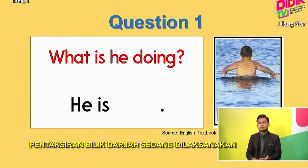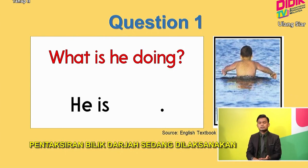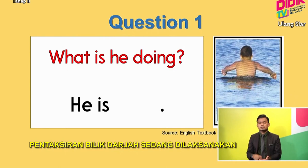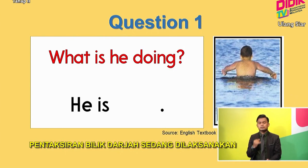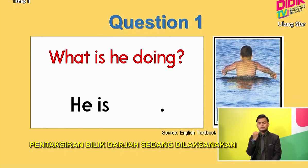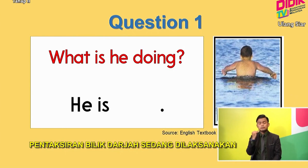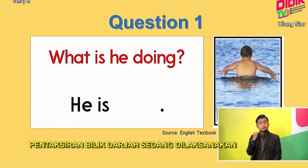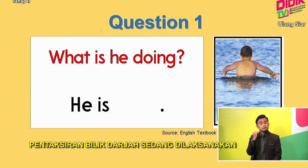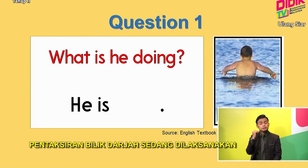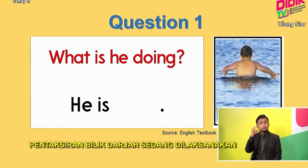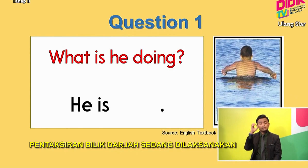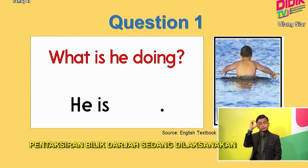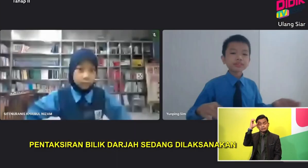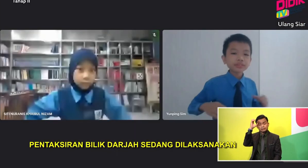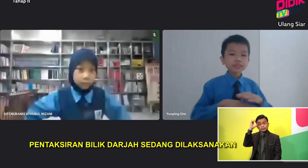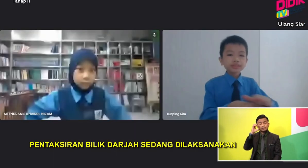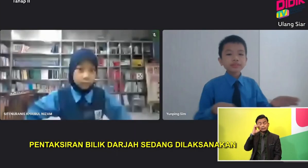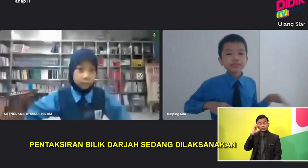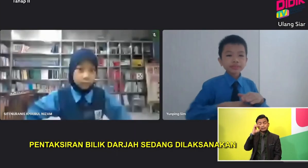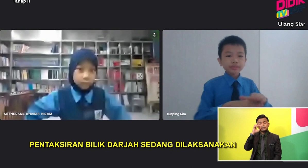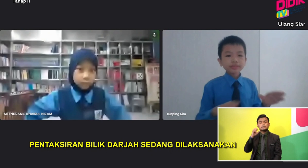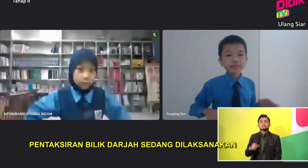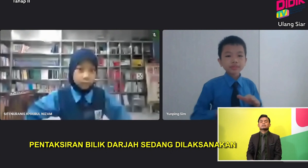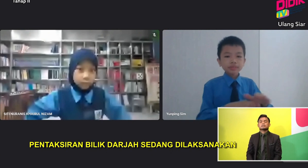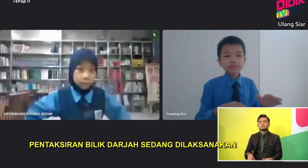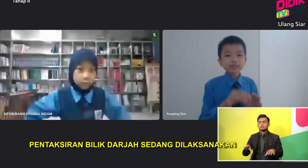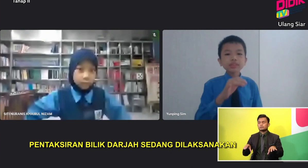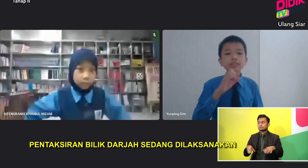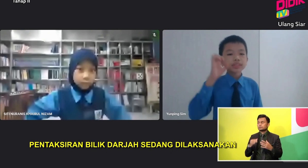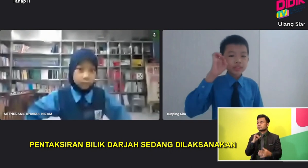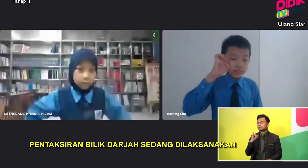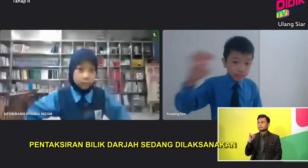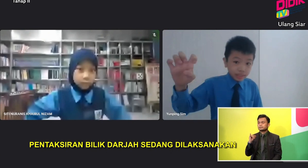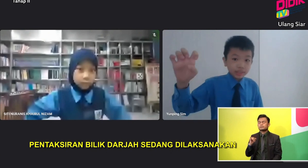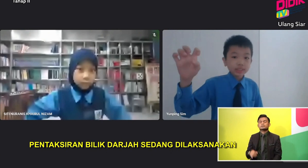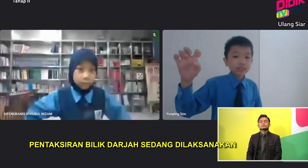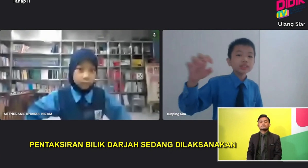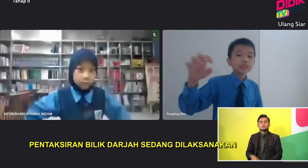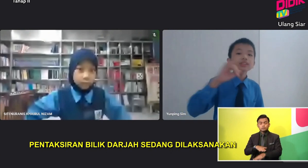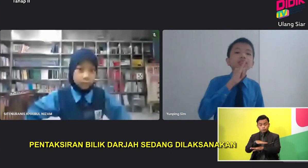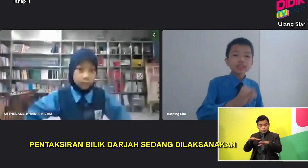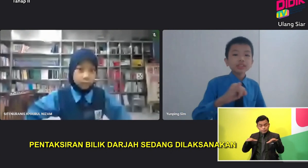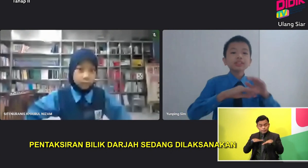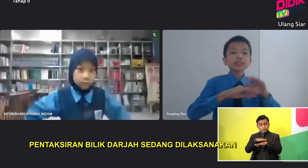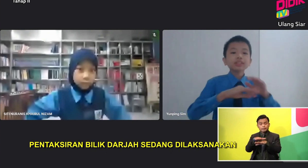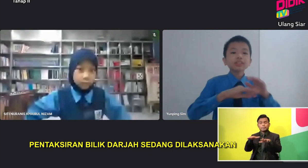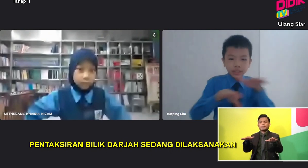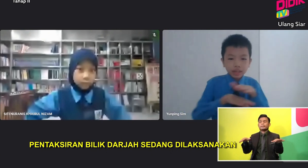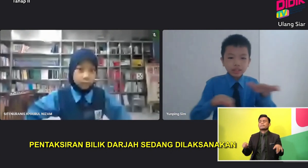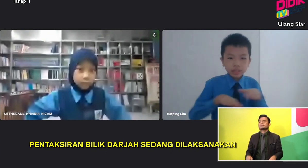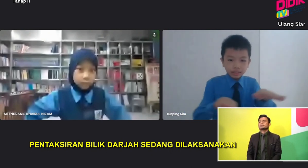Okay Peng Peng He Is Swimming Correct Okay He